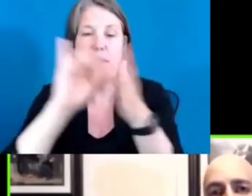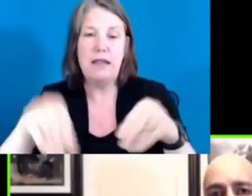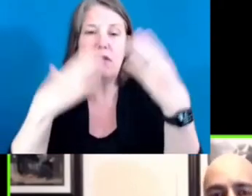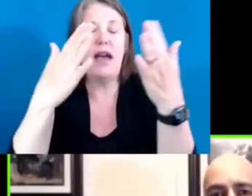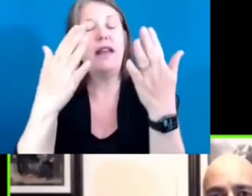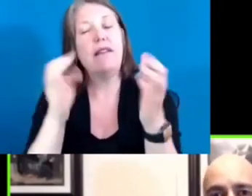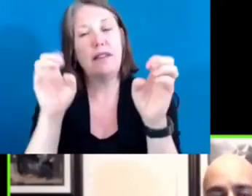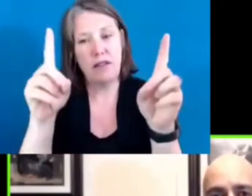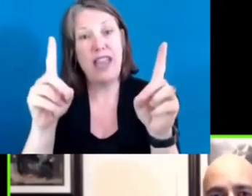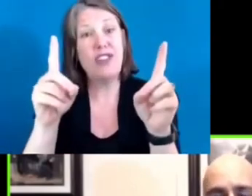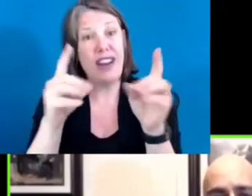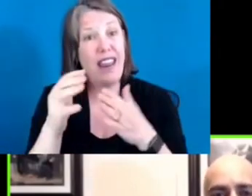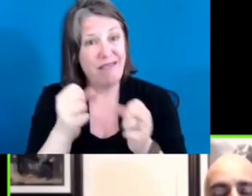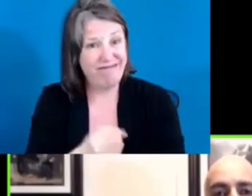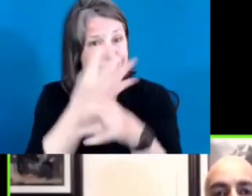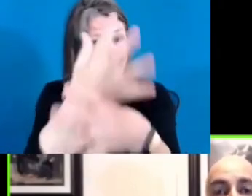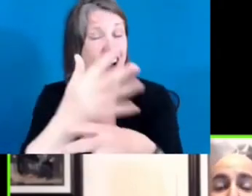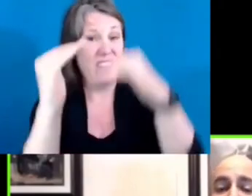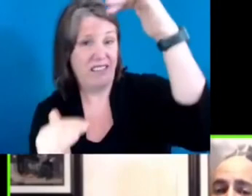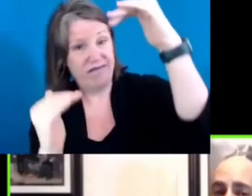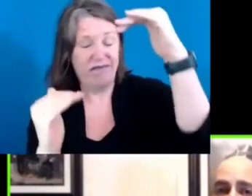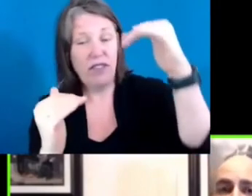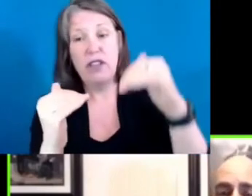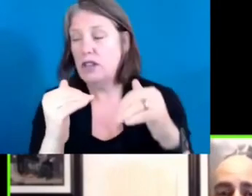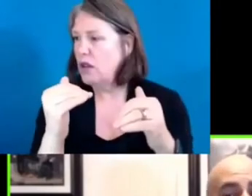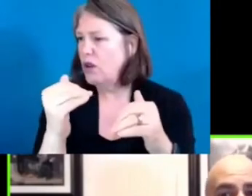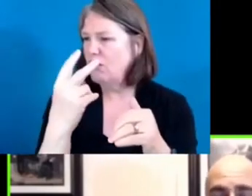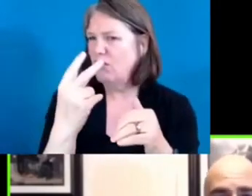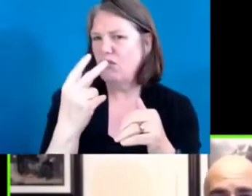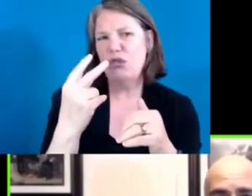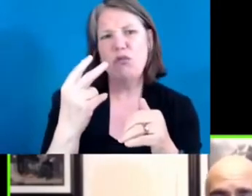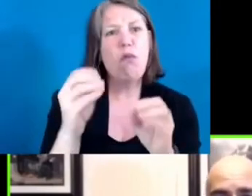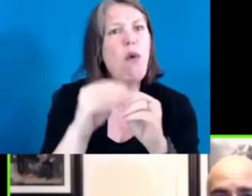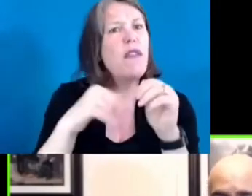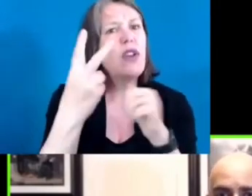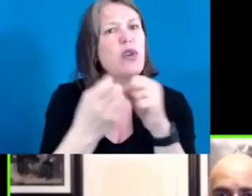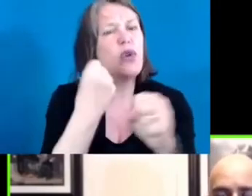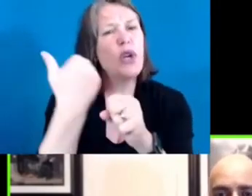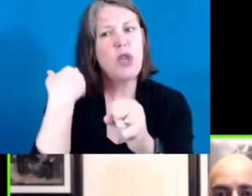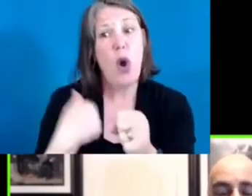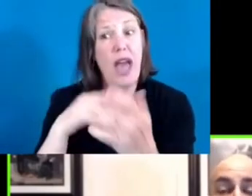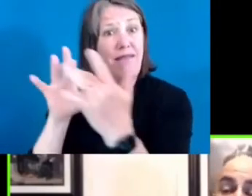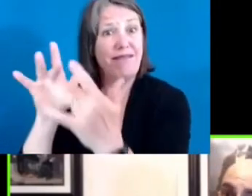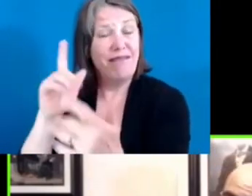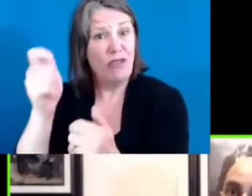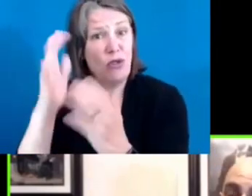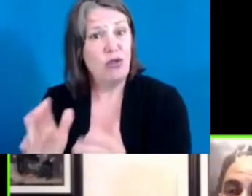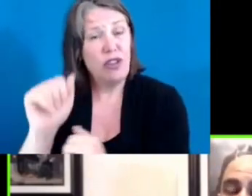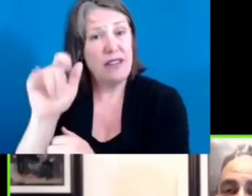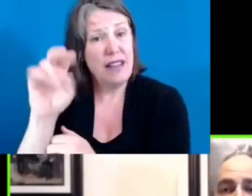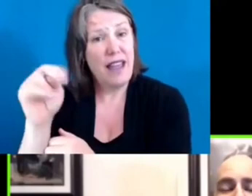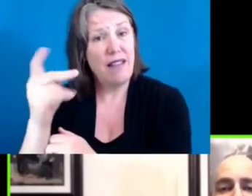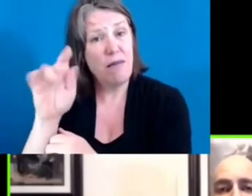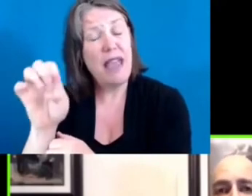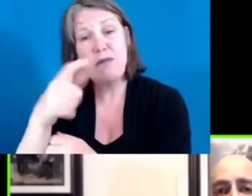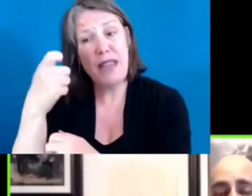ago, I reached out to Justice Allen Page, both because, as Mark said, he's had a lifetime of passion for education equity, and because